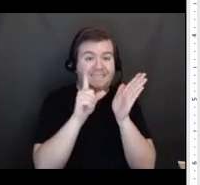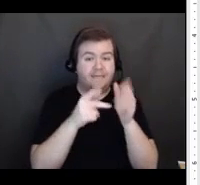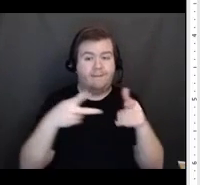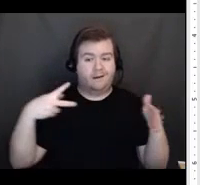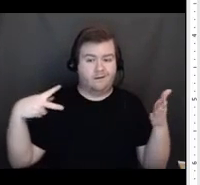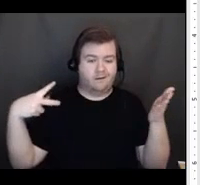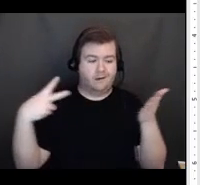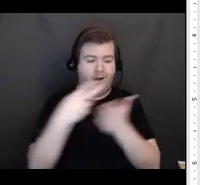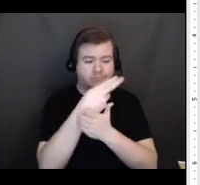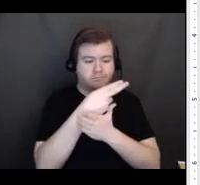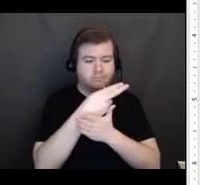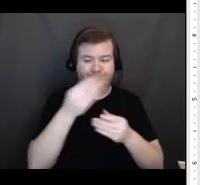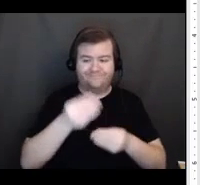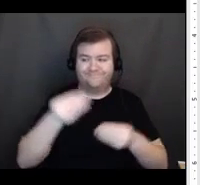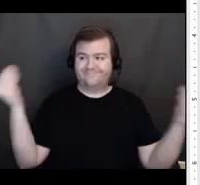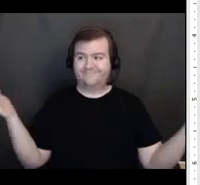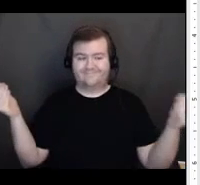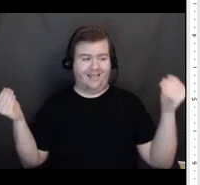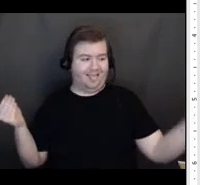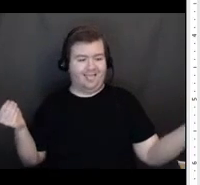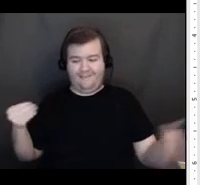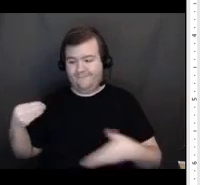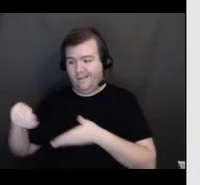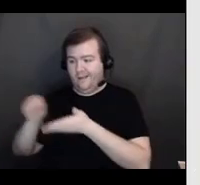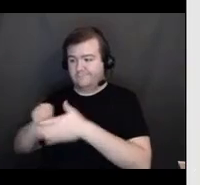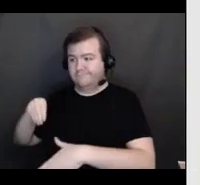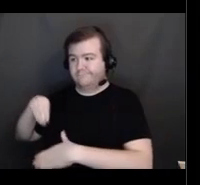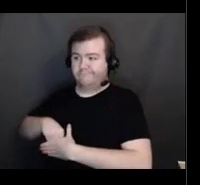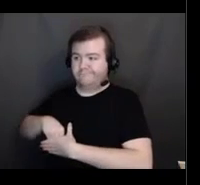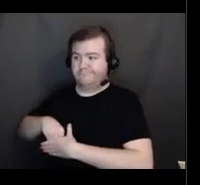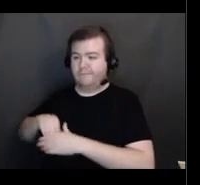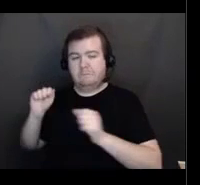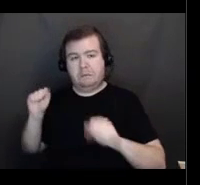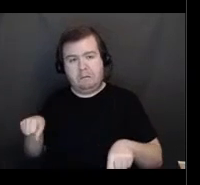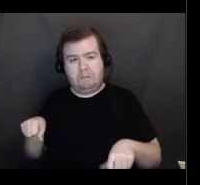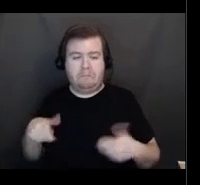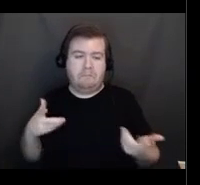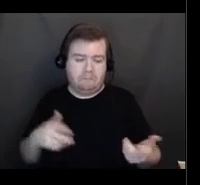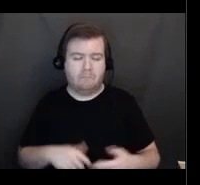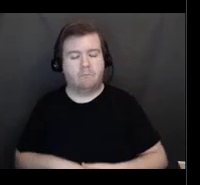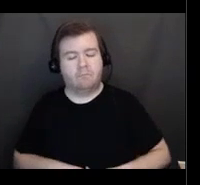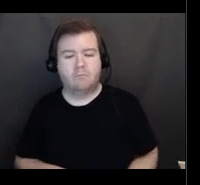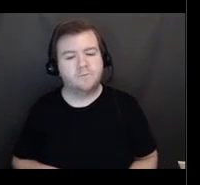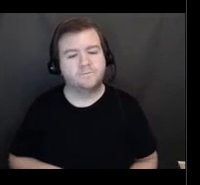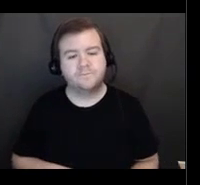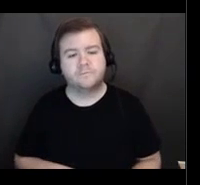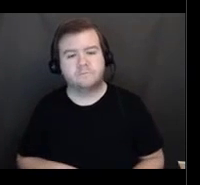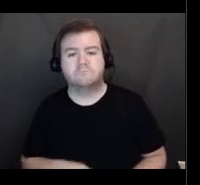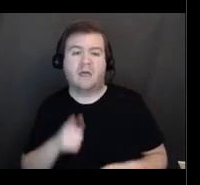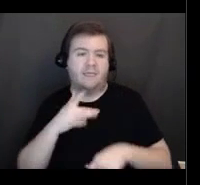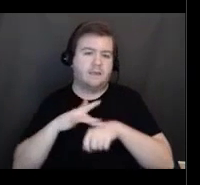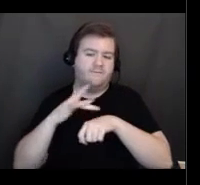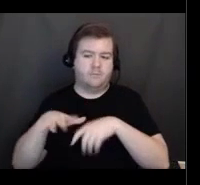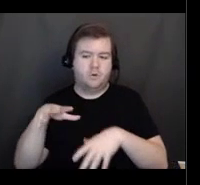you. So it is available in the handouts.